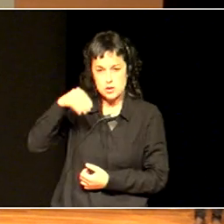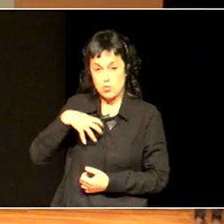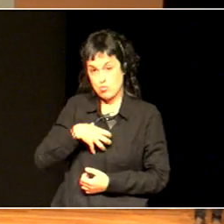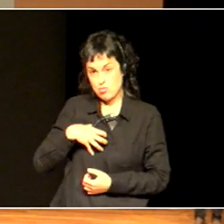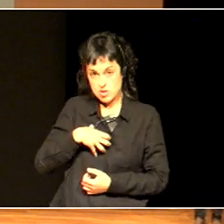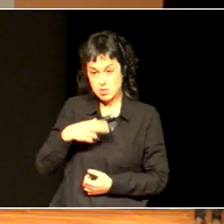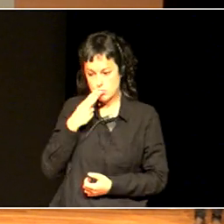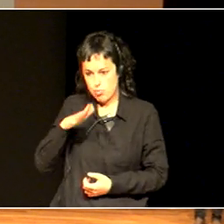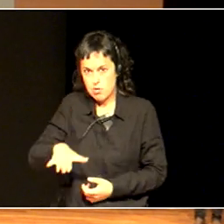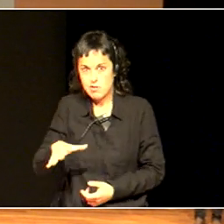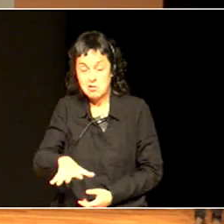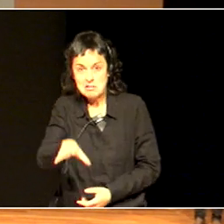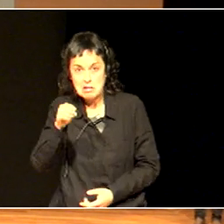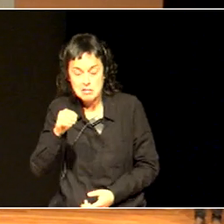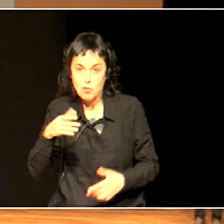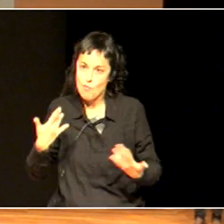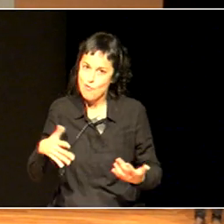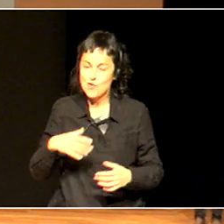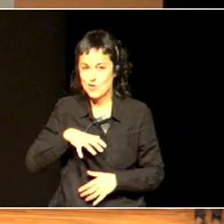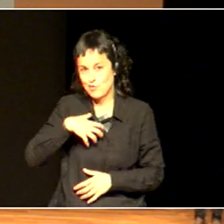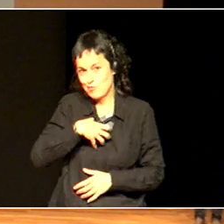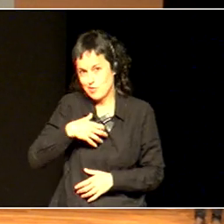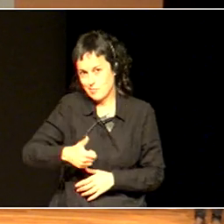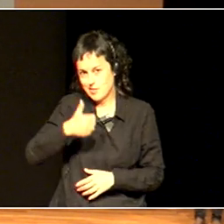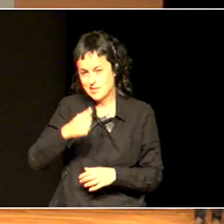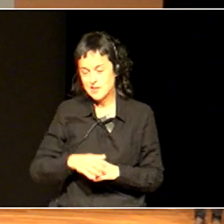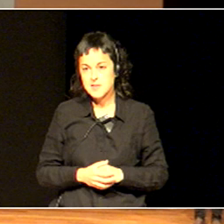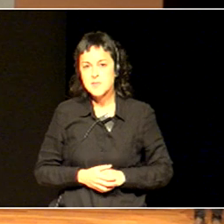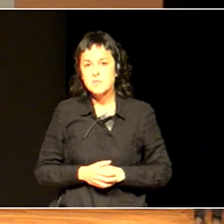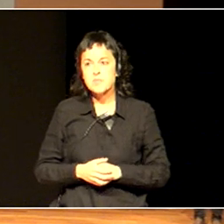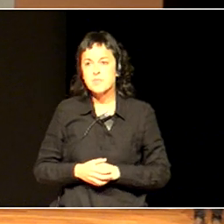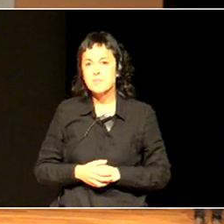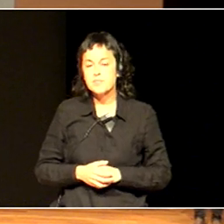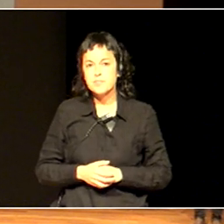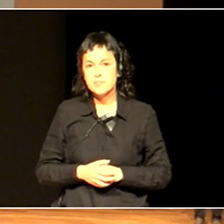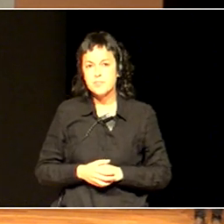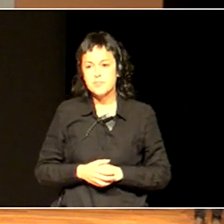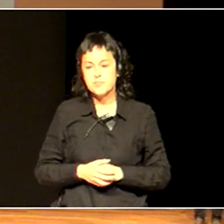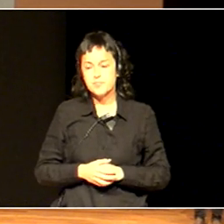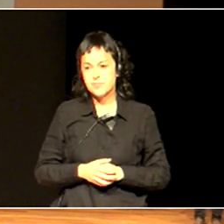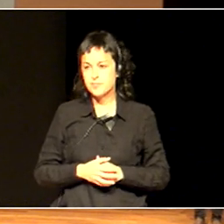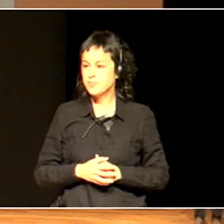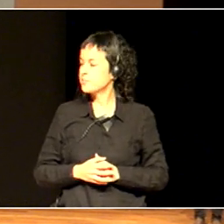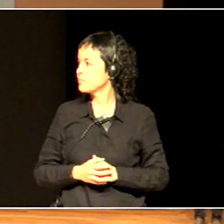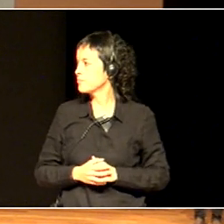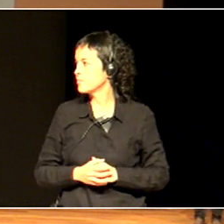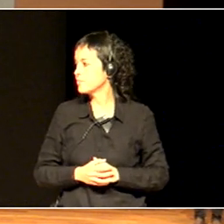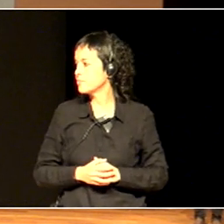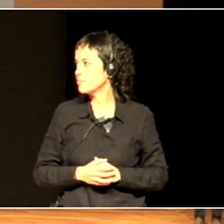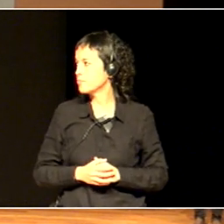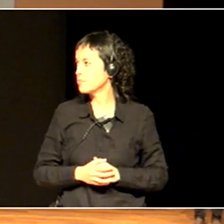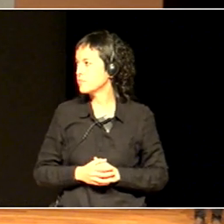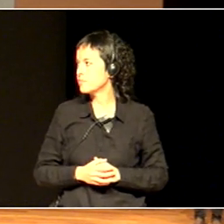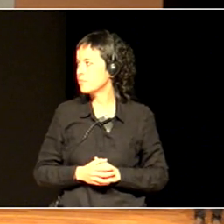Is inclusion in opposition